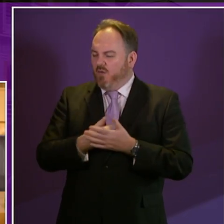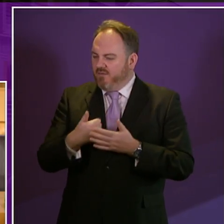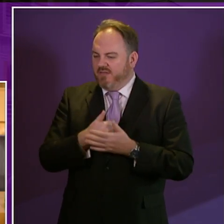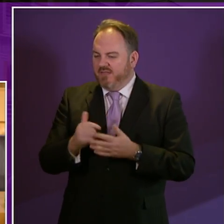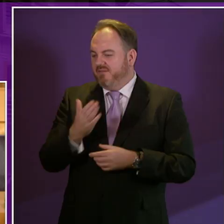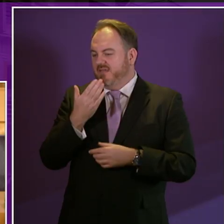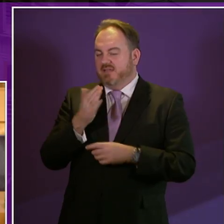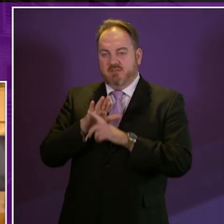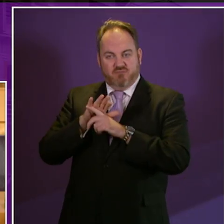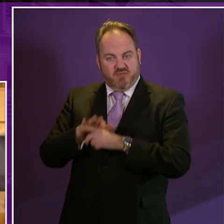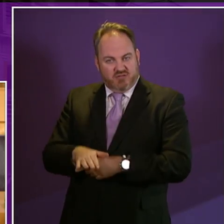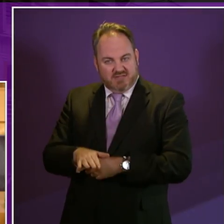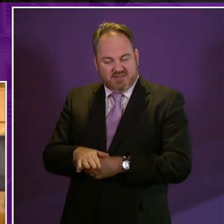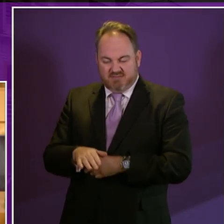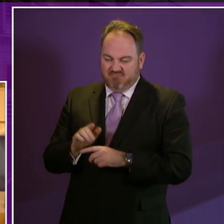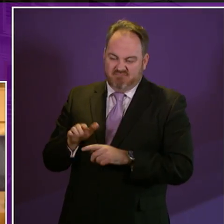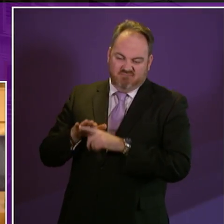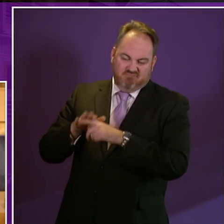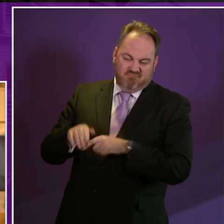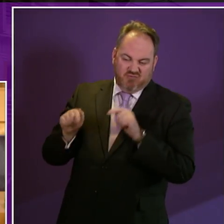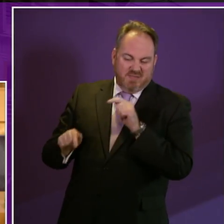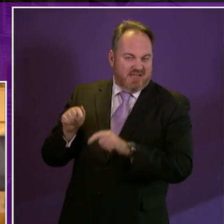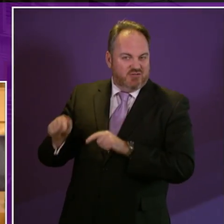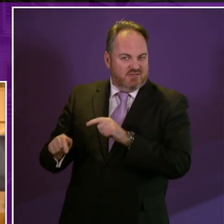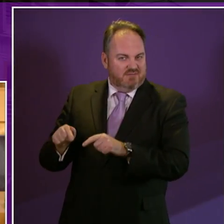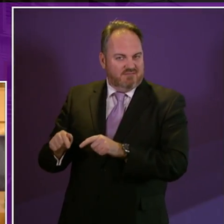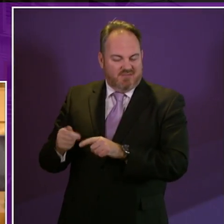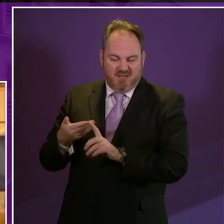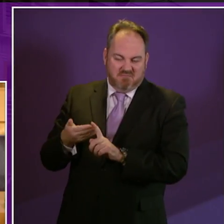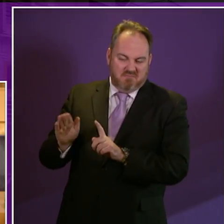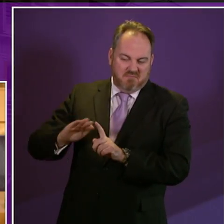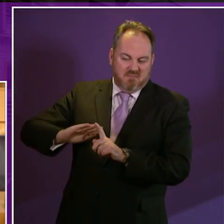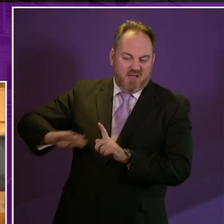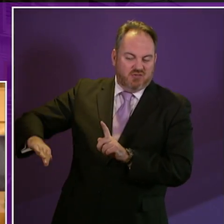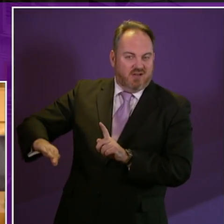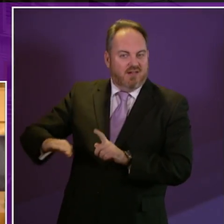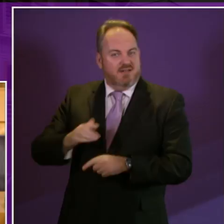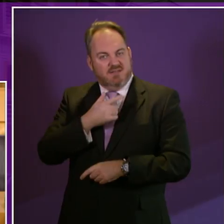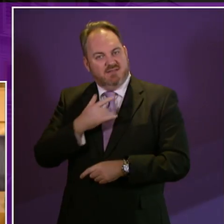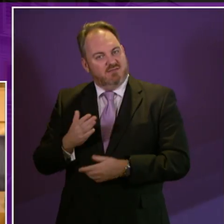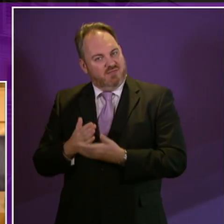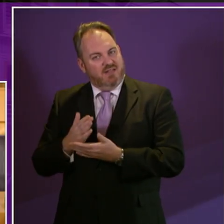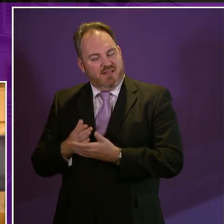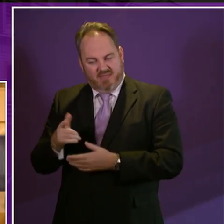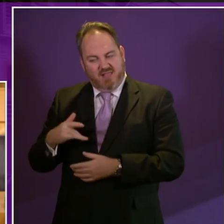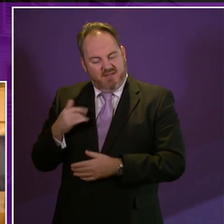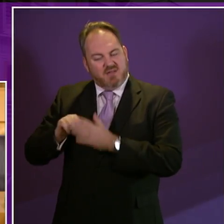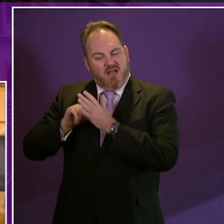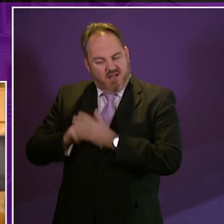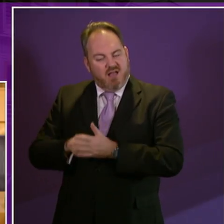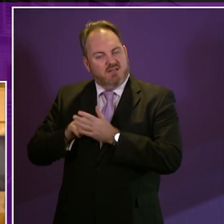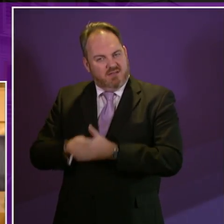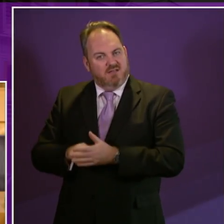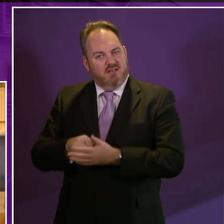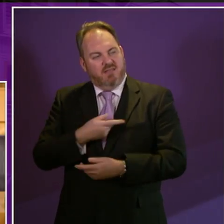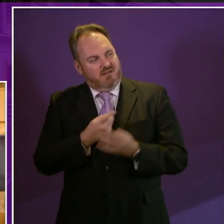discrimination and attitudes which serve to marginalise them making their lives more difficult than they need to be and of course as